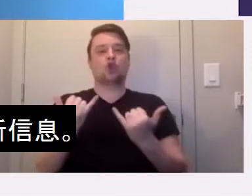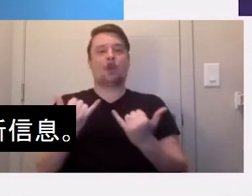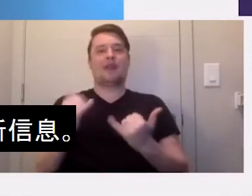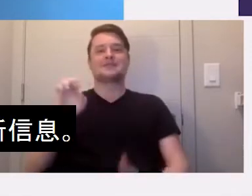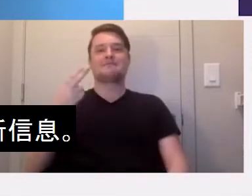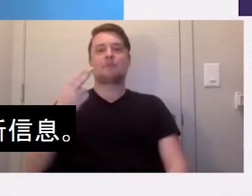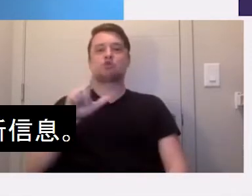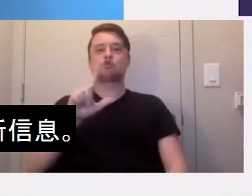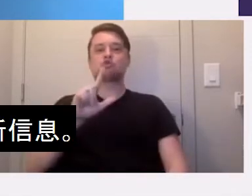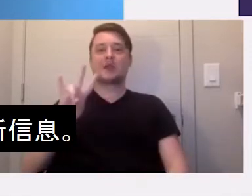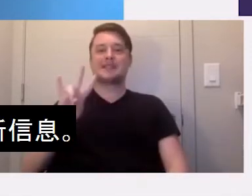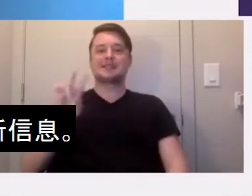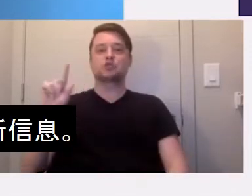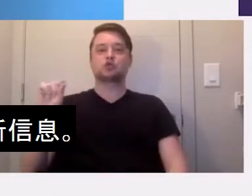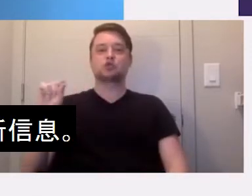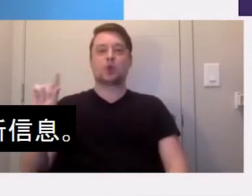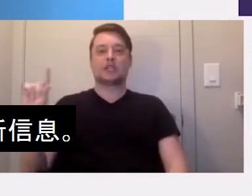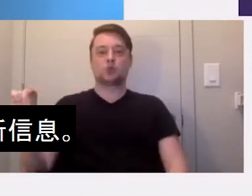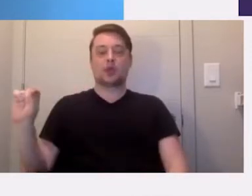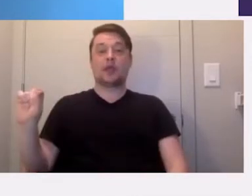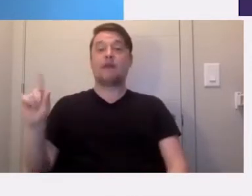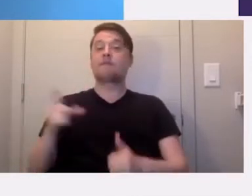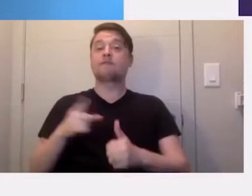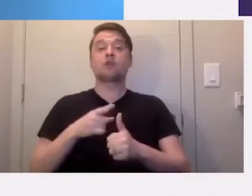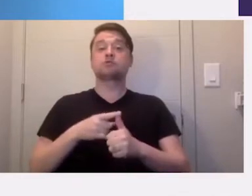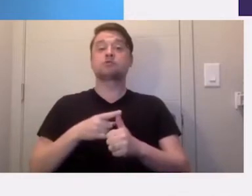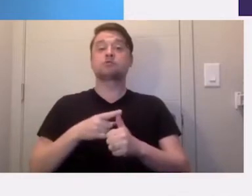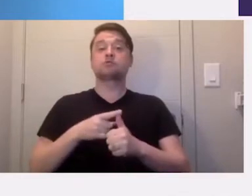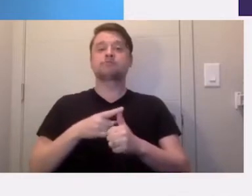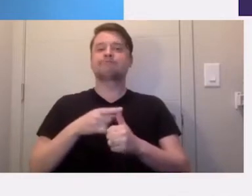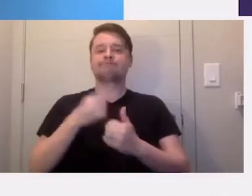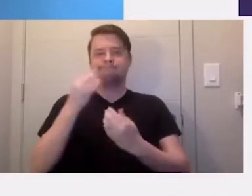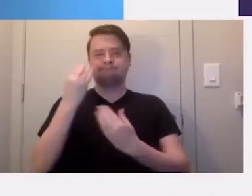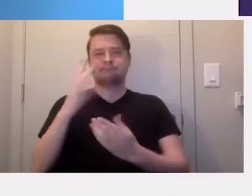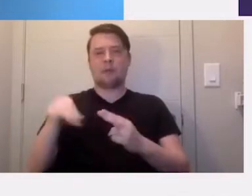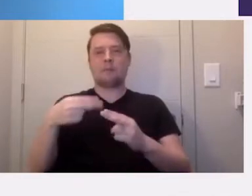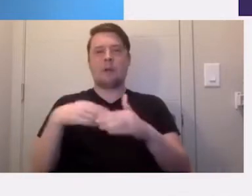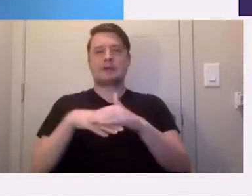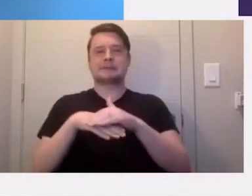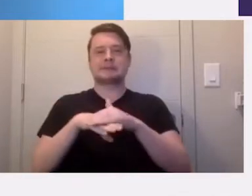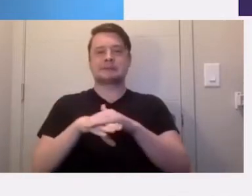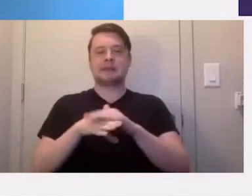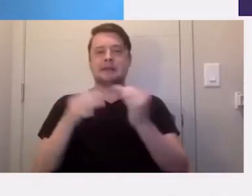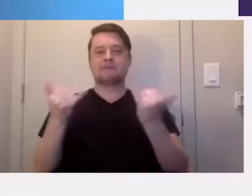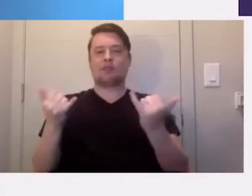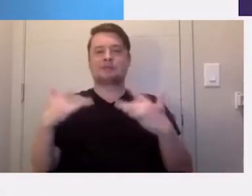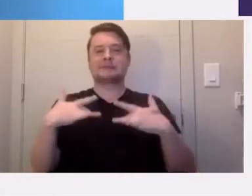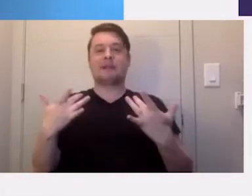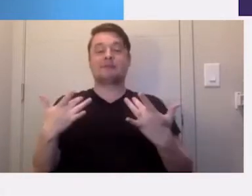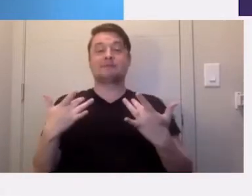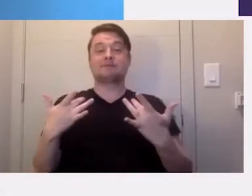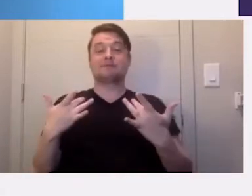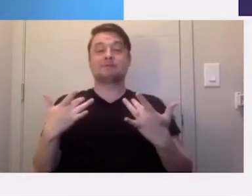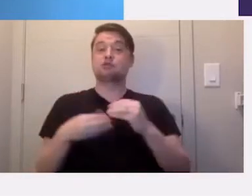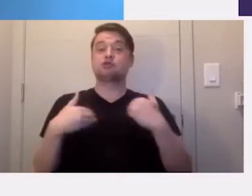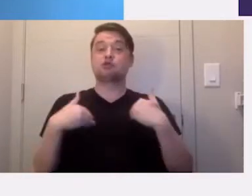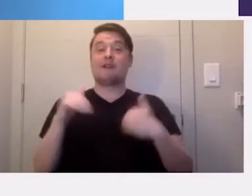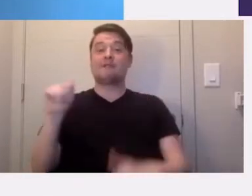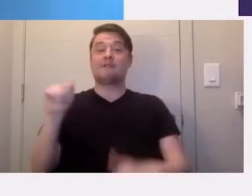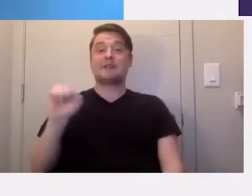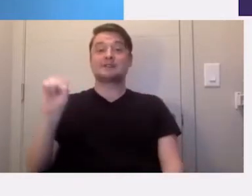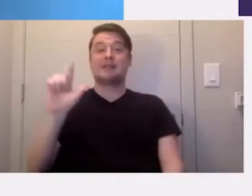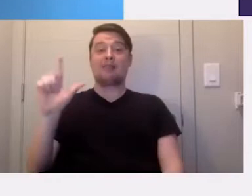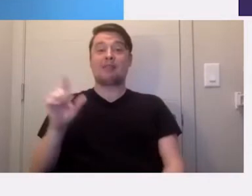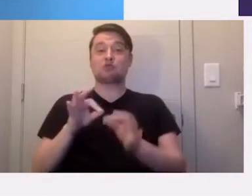26th, 2020. First, a note about accessibility for this event. In addition to having American Sign